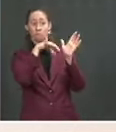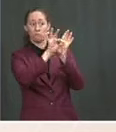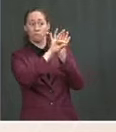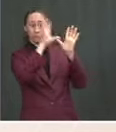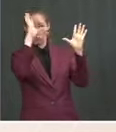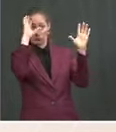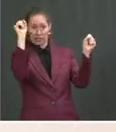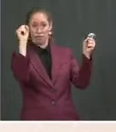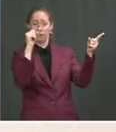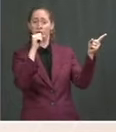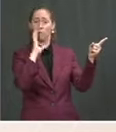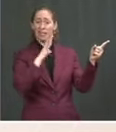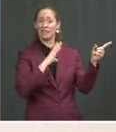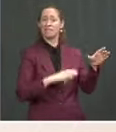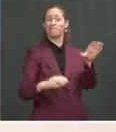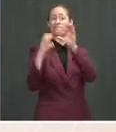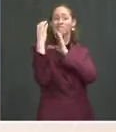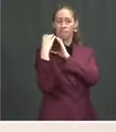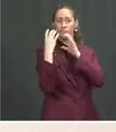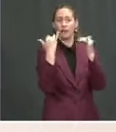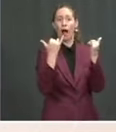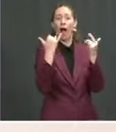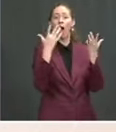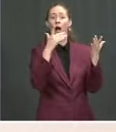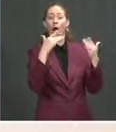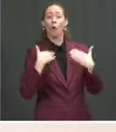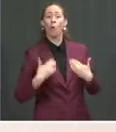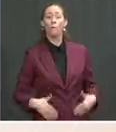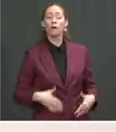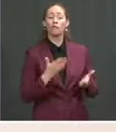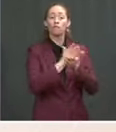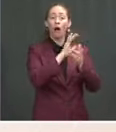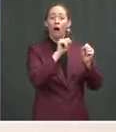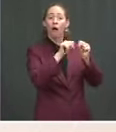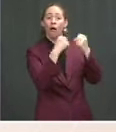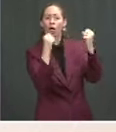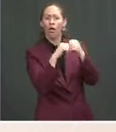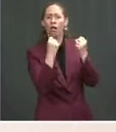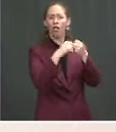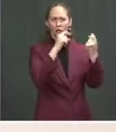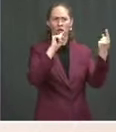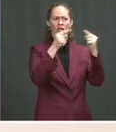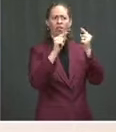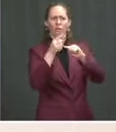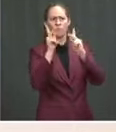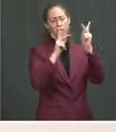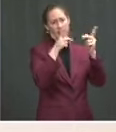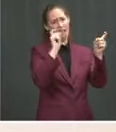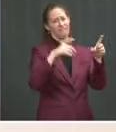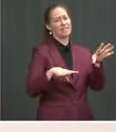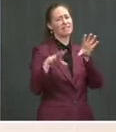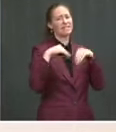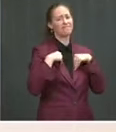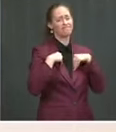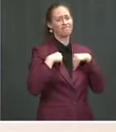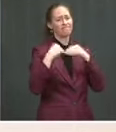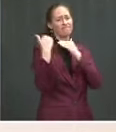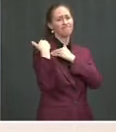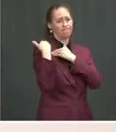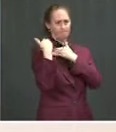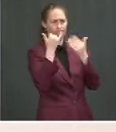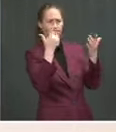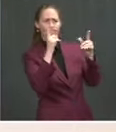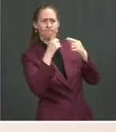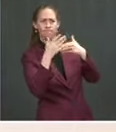for violations of human rights on his watch going forward. We strongly urge the Iranian government, regardless of who is in power,